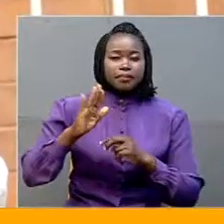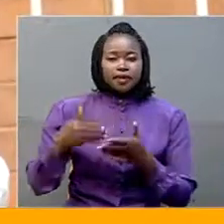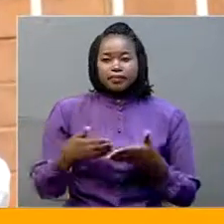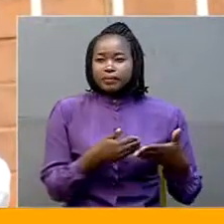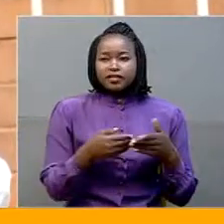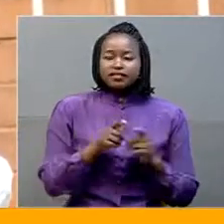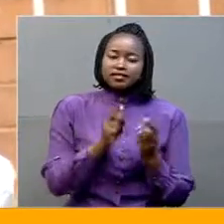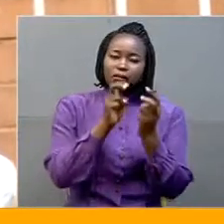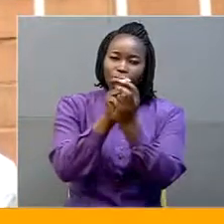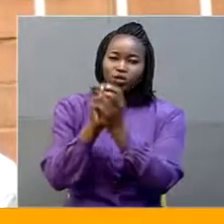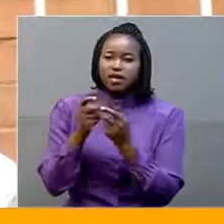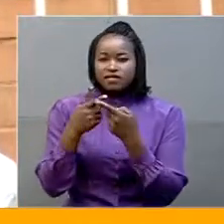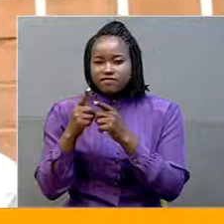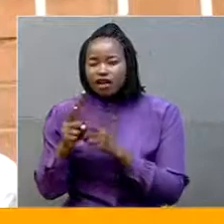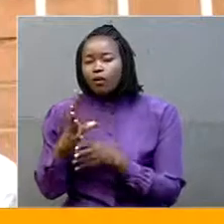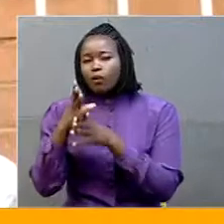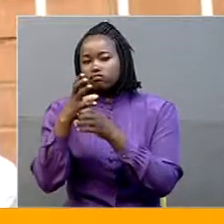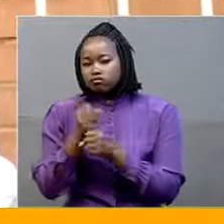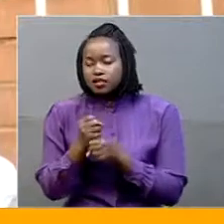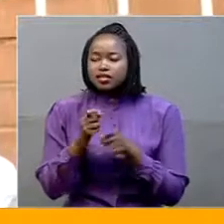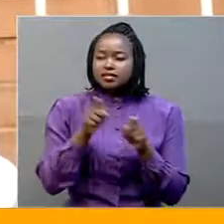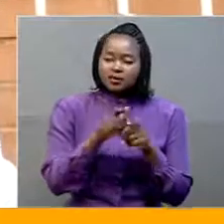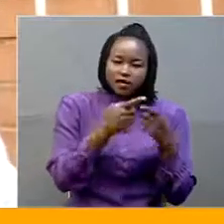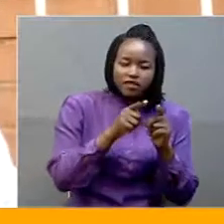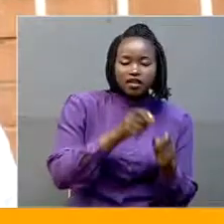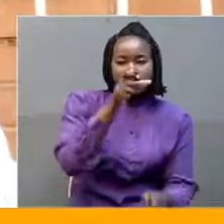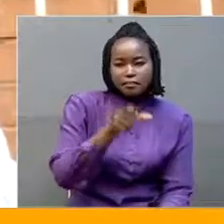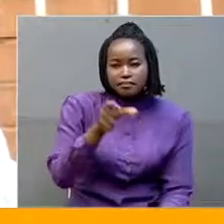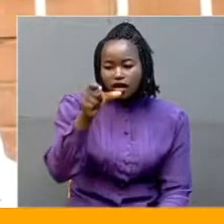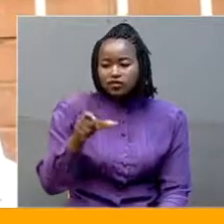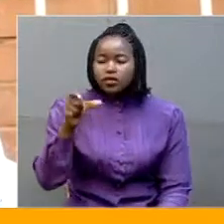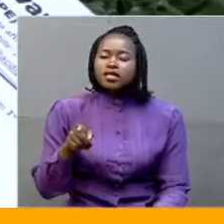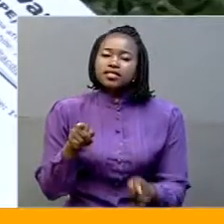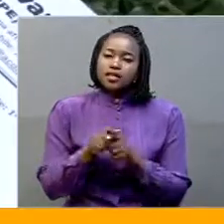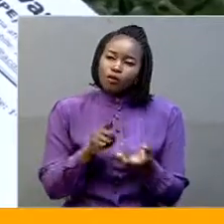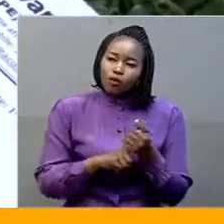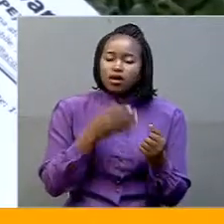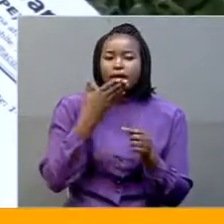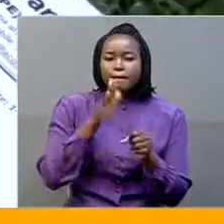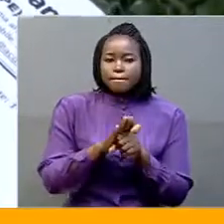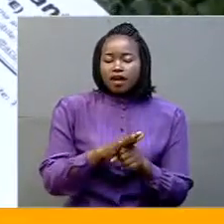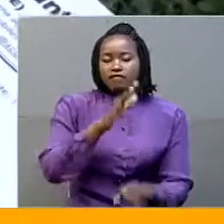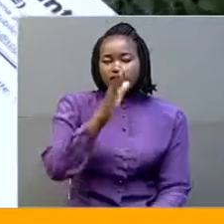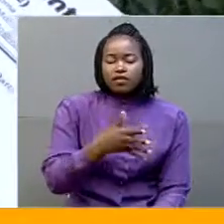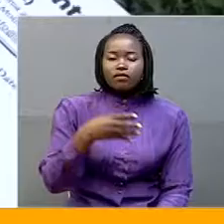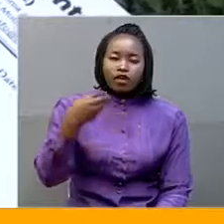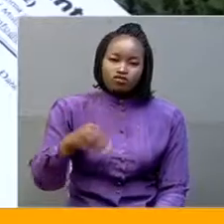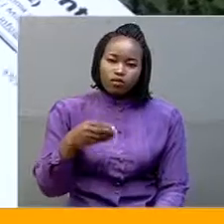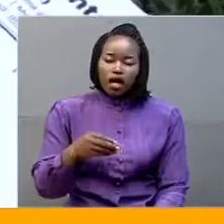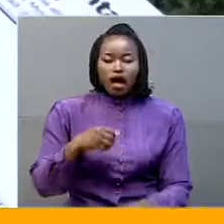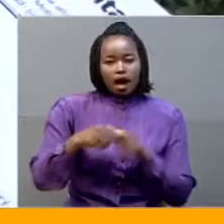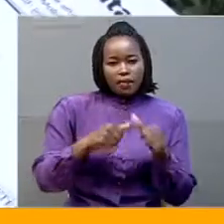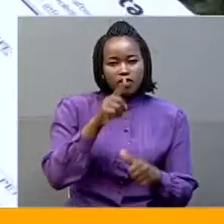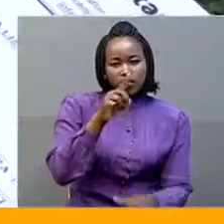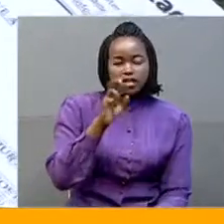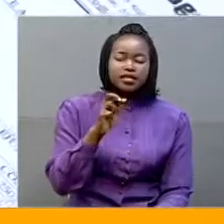contacted various organizations and personalities and managed to get a pledge of 5,000 U.S. dollars, about 18